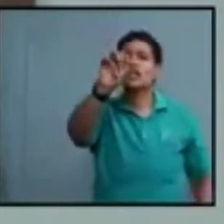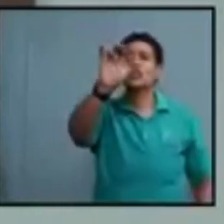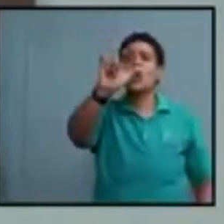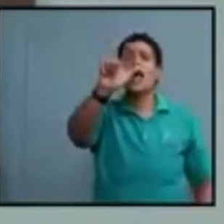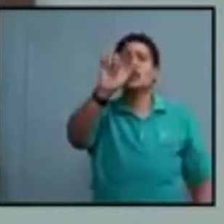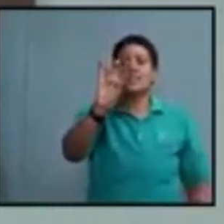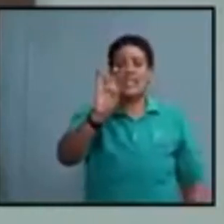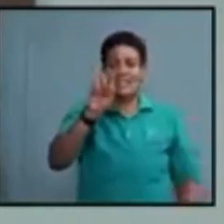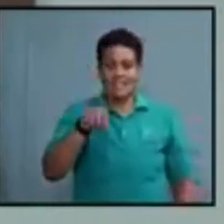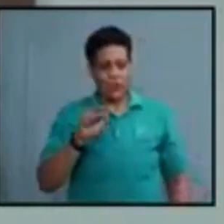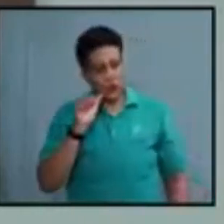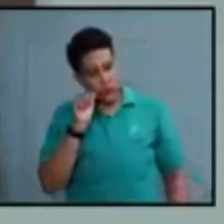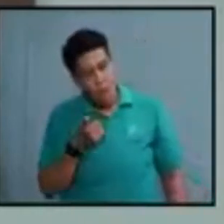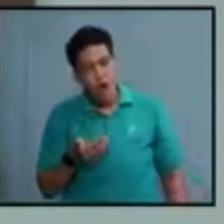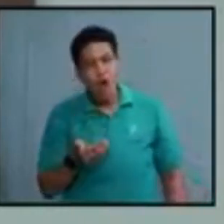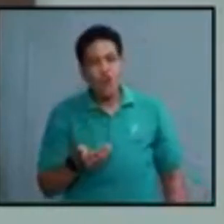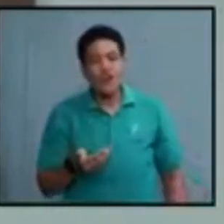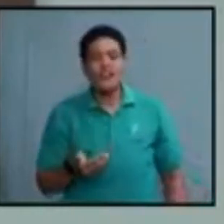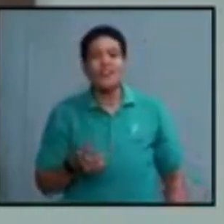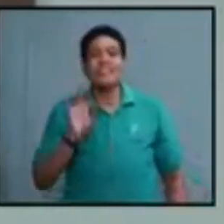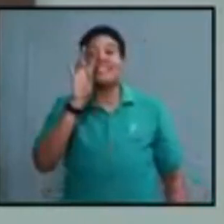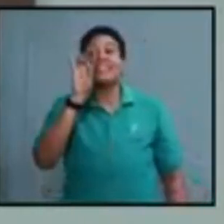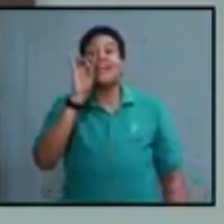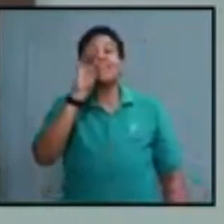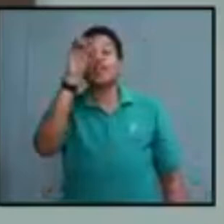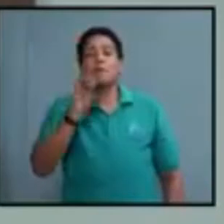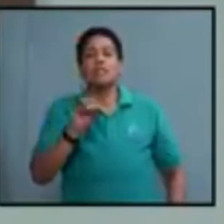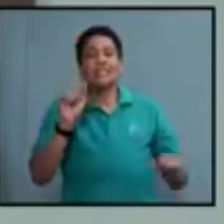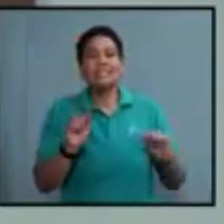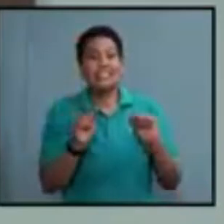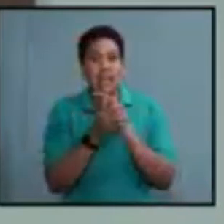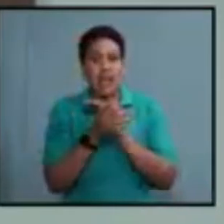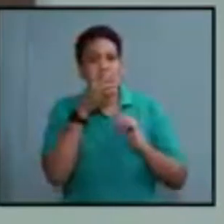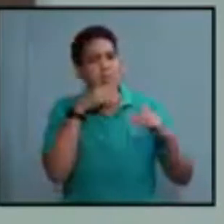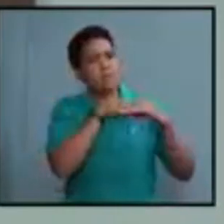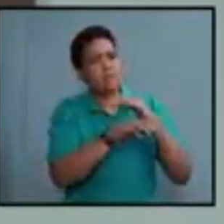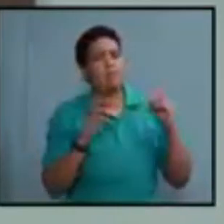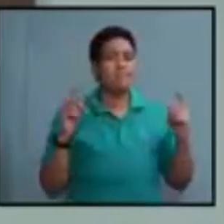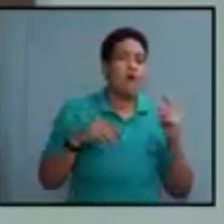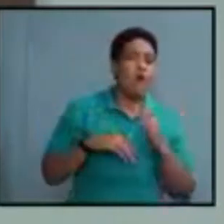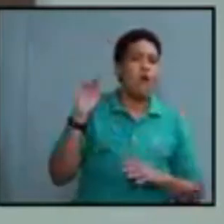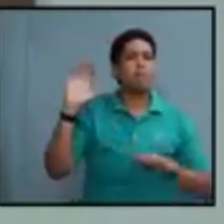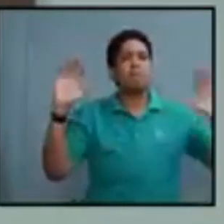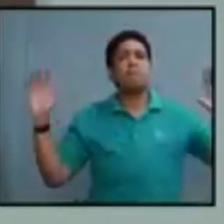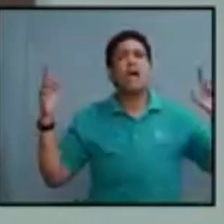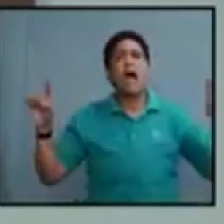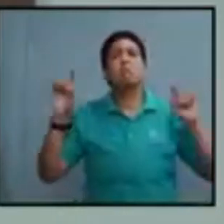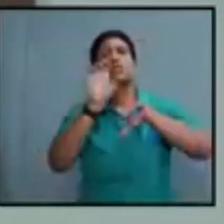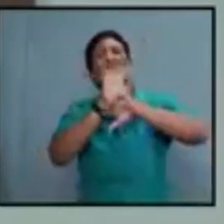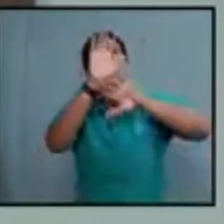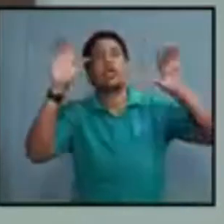27th, the 70% capacity limit that applies to these